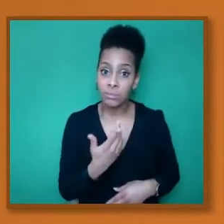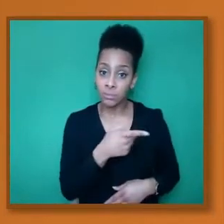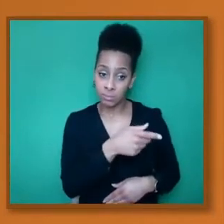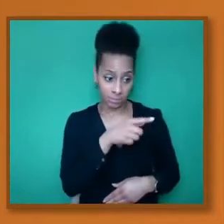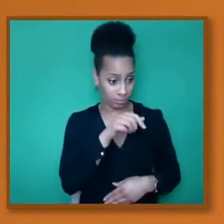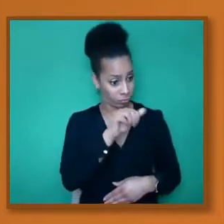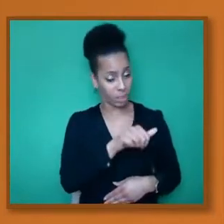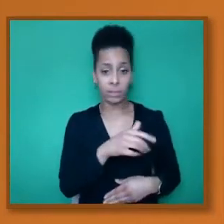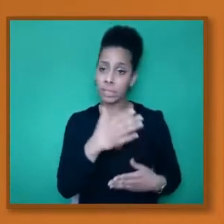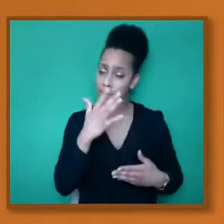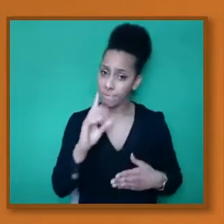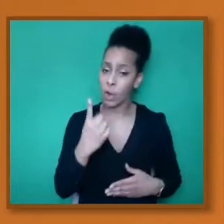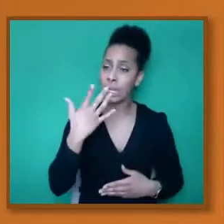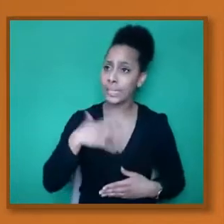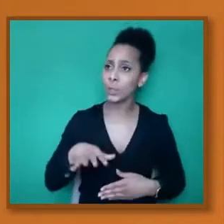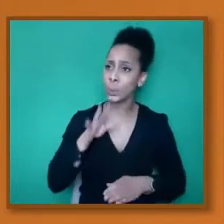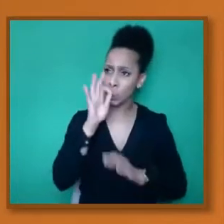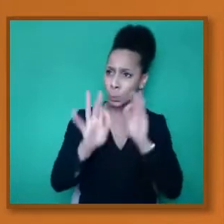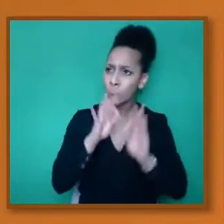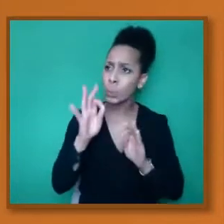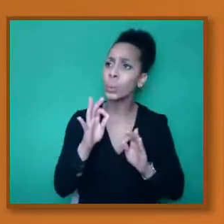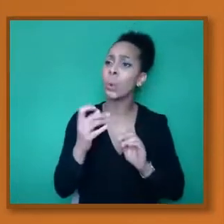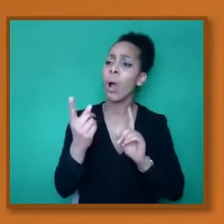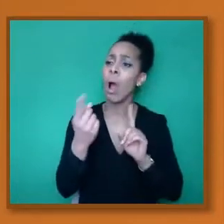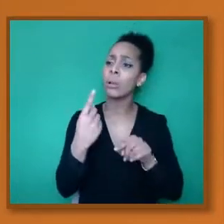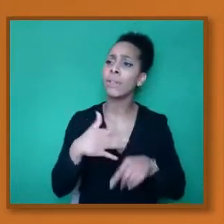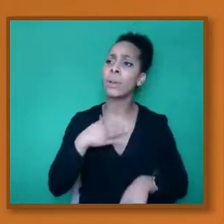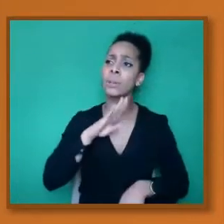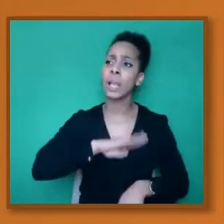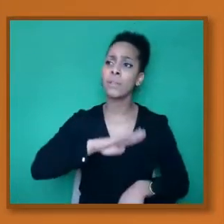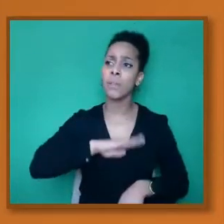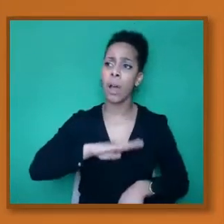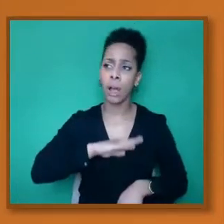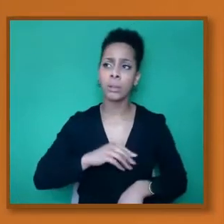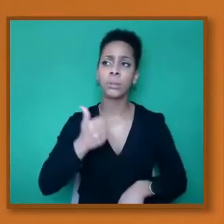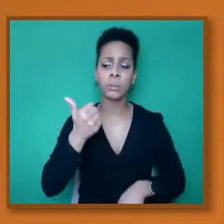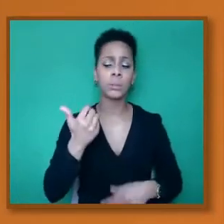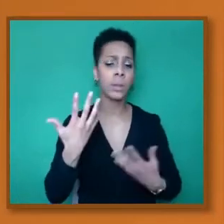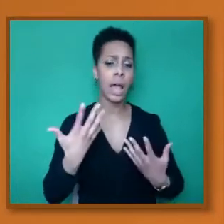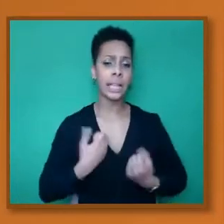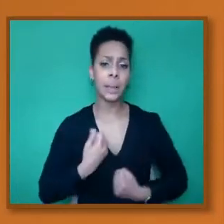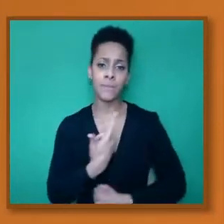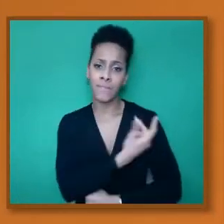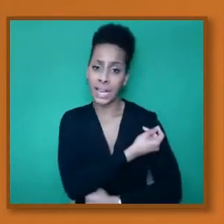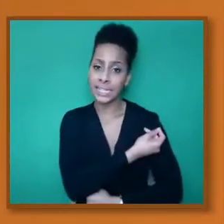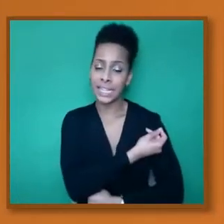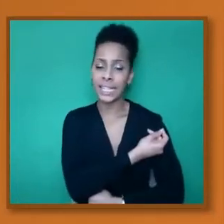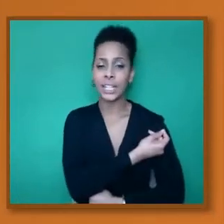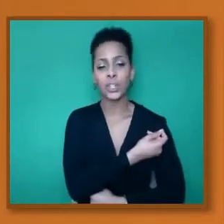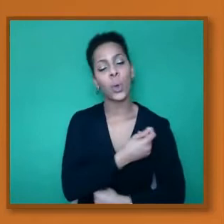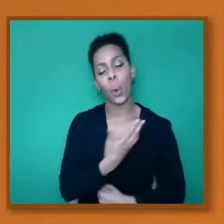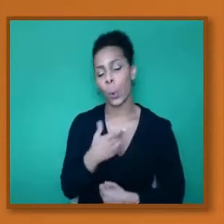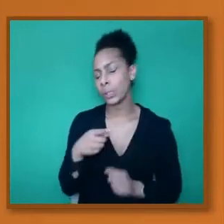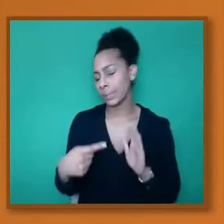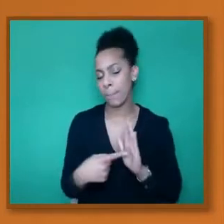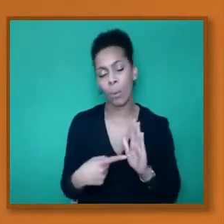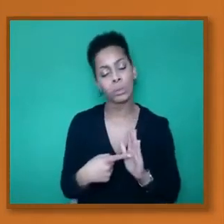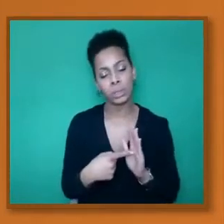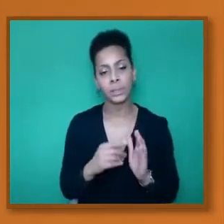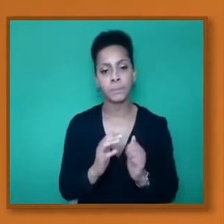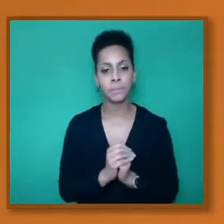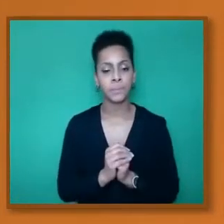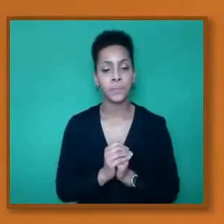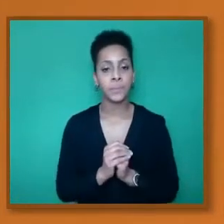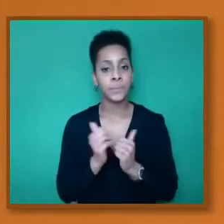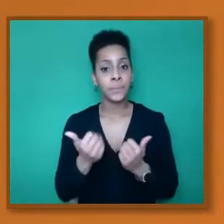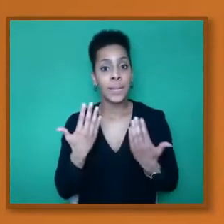issues have been answered. So it's really important that you are doing this work. So I'll open it up now to questions. I'm not sure